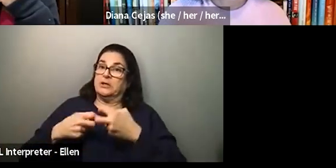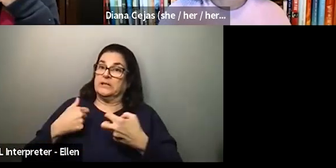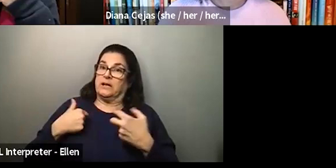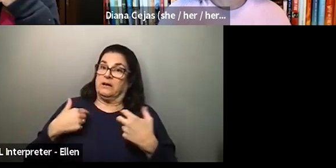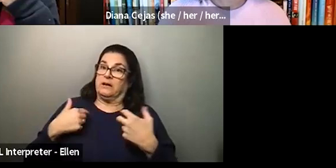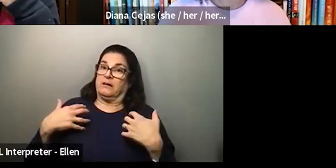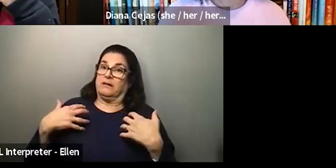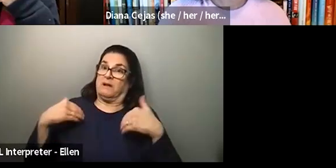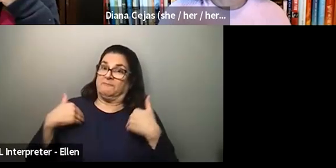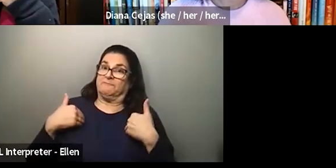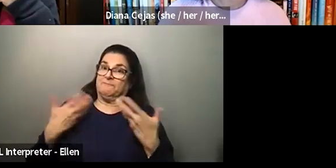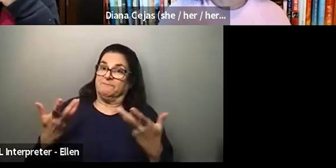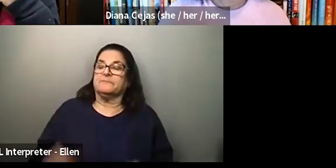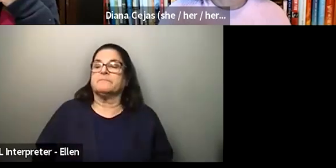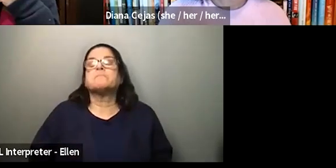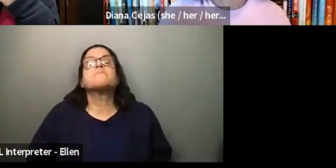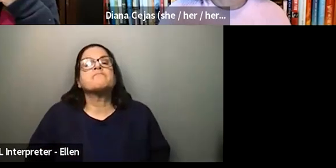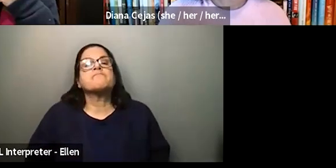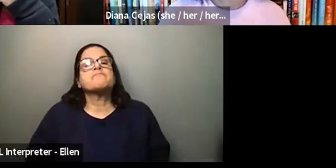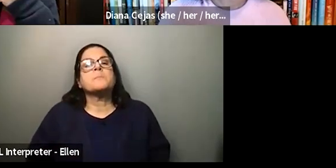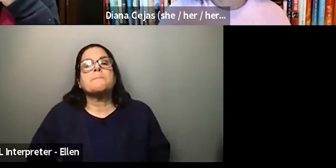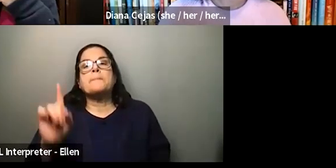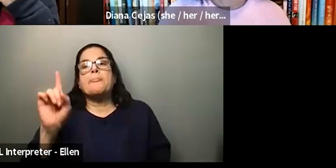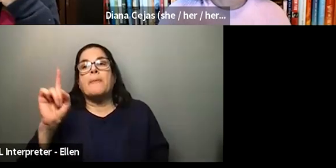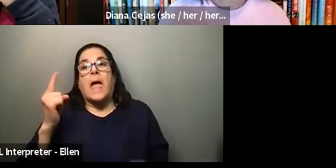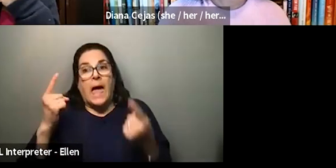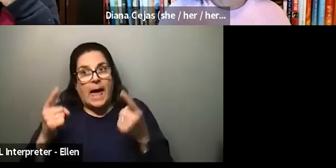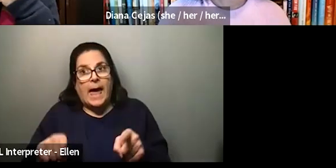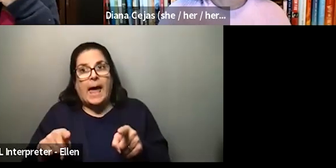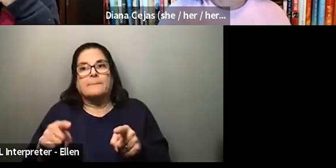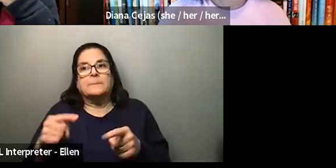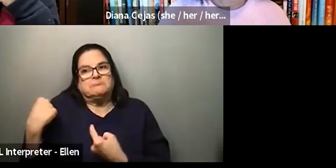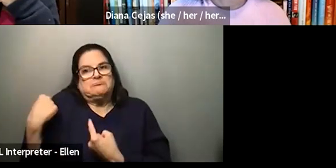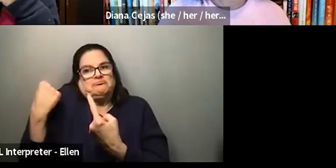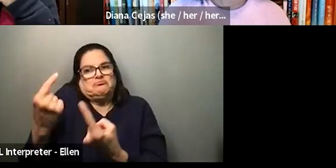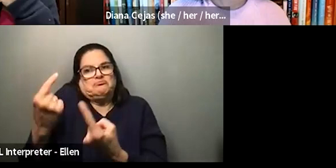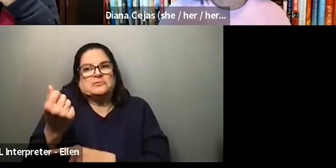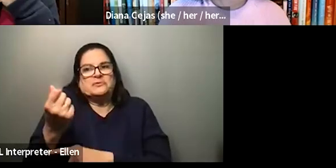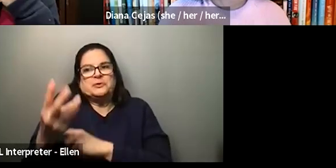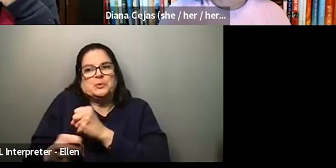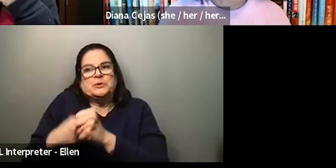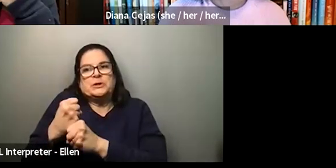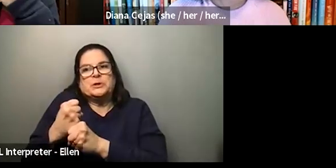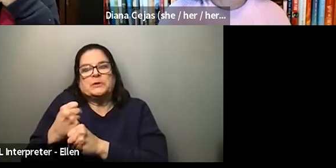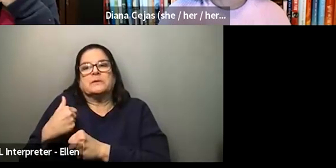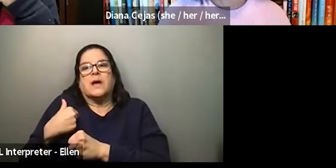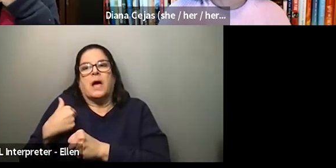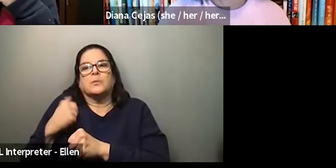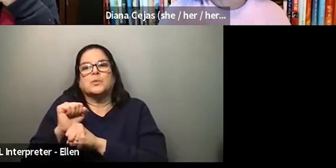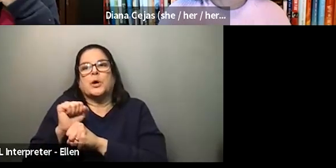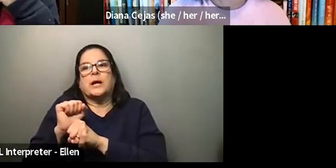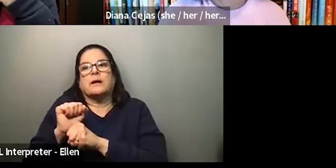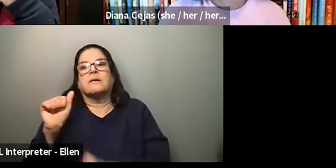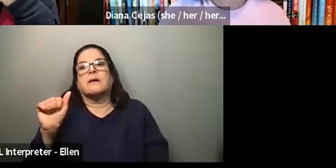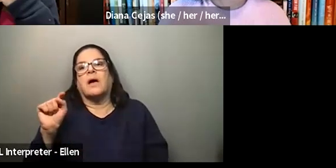When I get, one of the things that happened, you know, over the last few years in, in my attending ship with my colleagues is